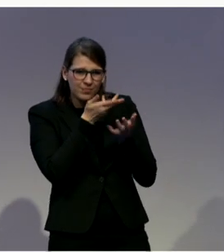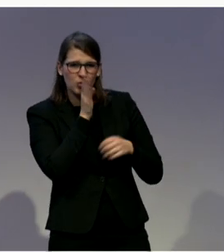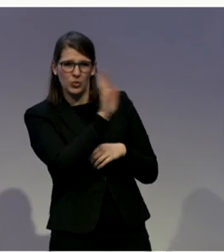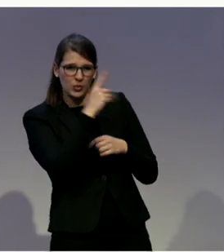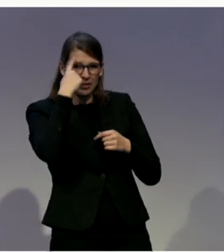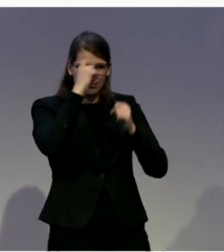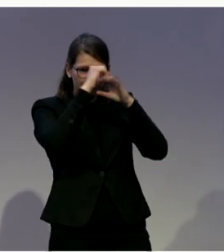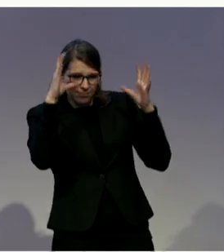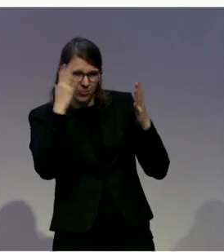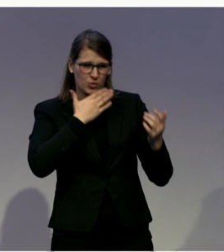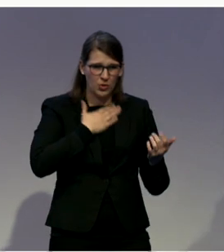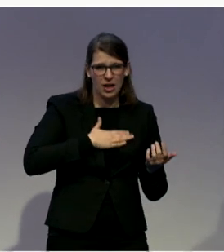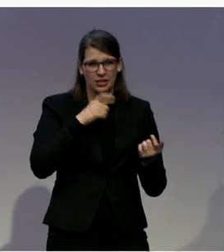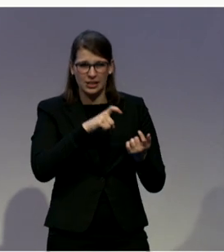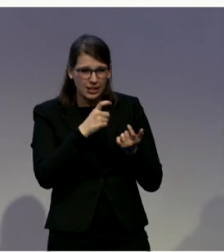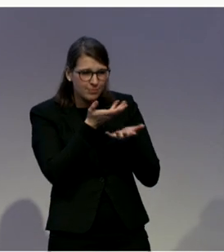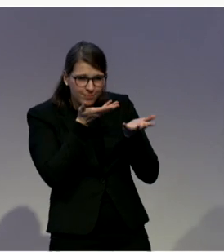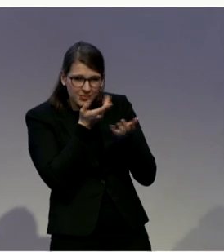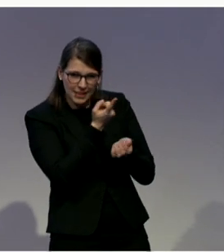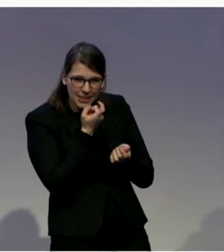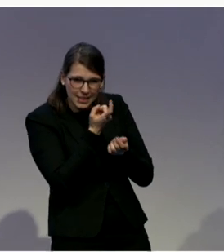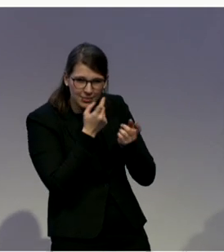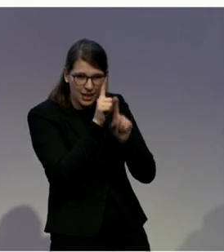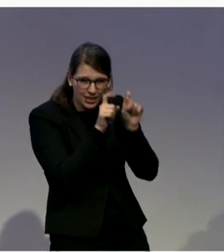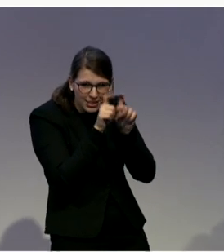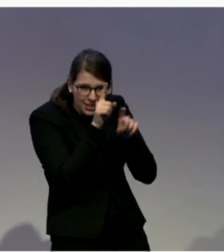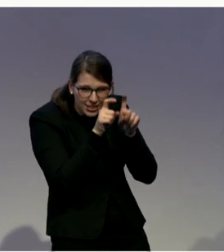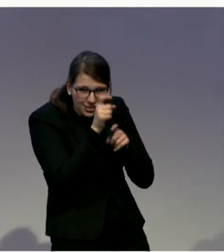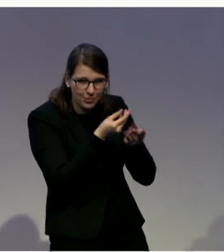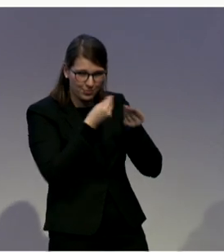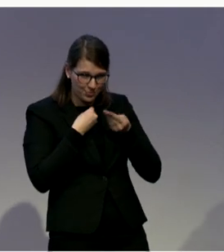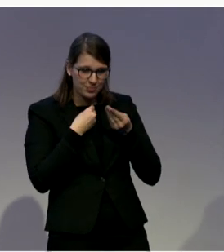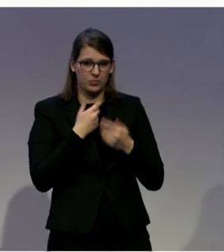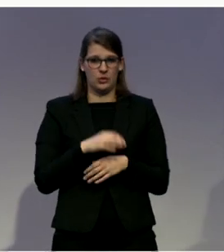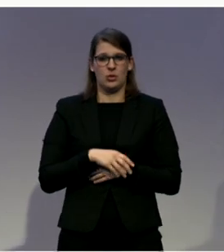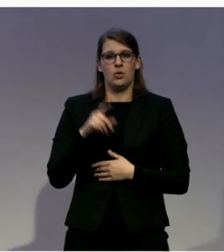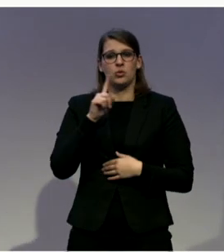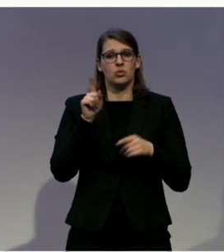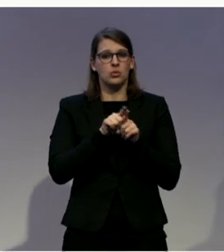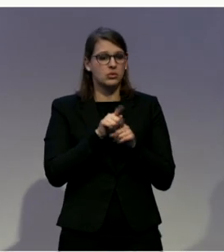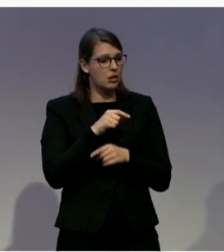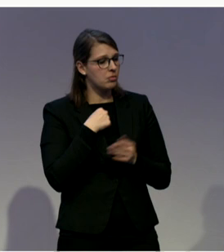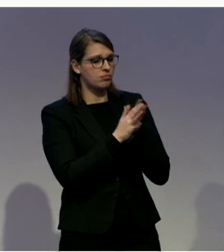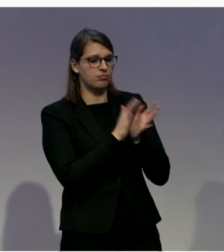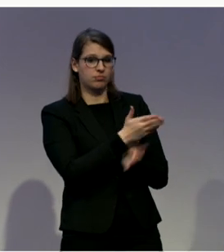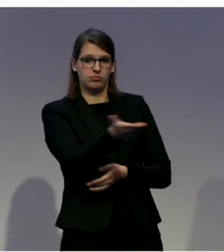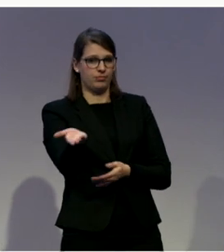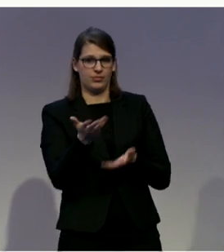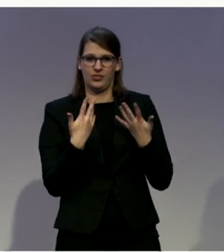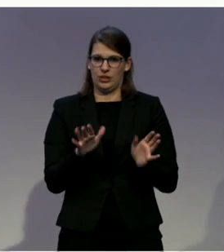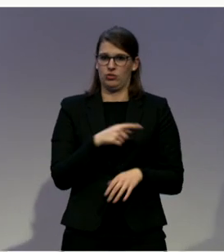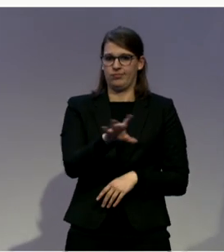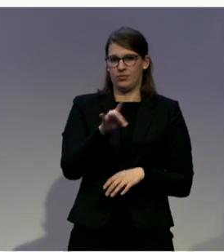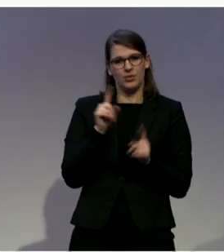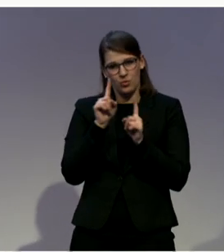a preset section of options, but tailor the options specifically to what the